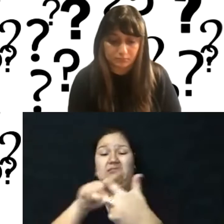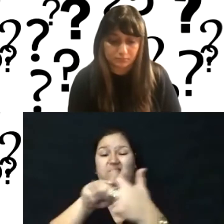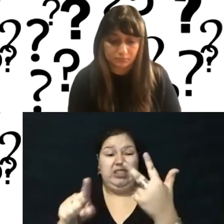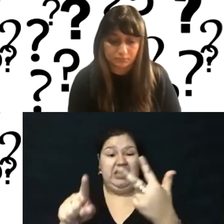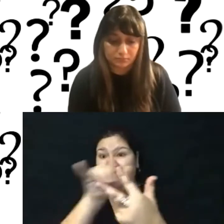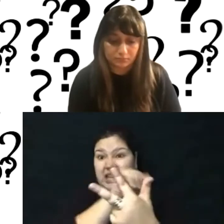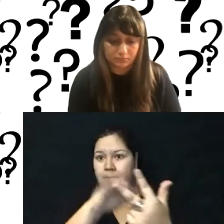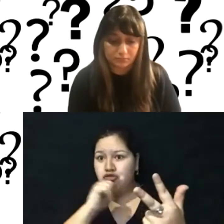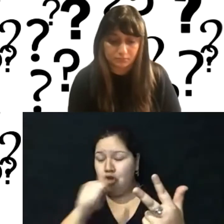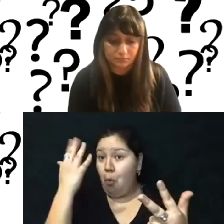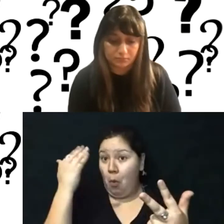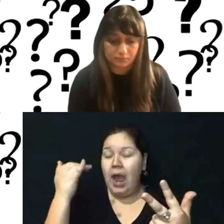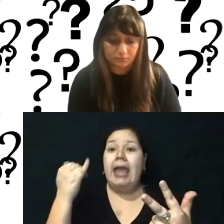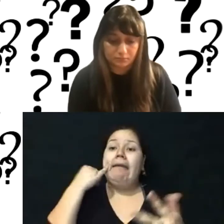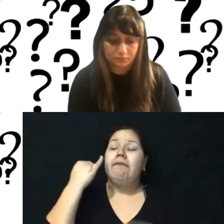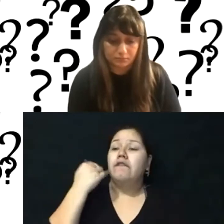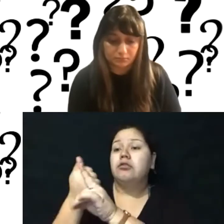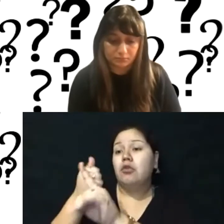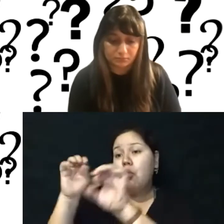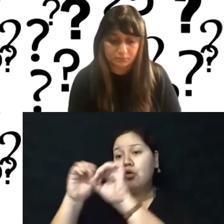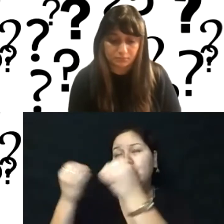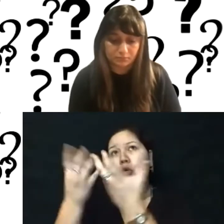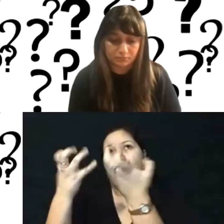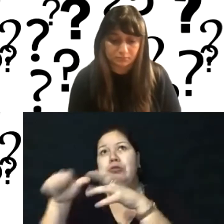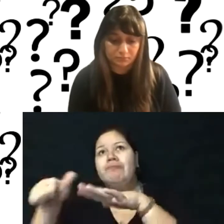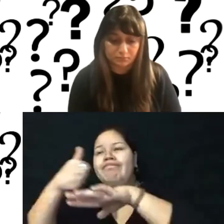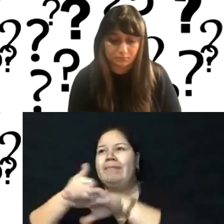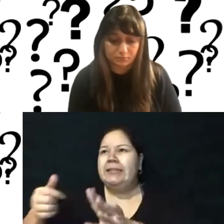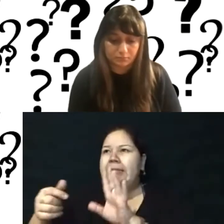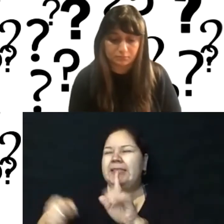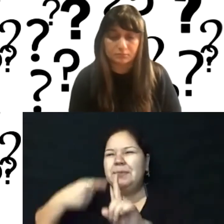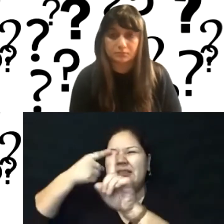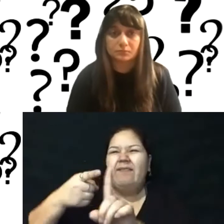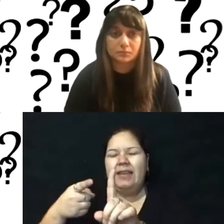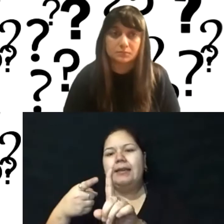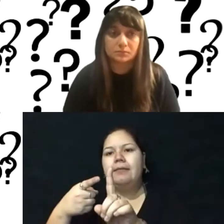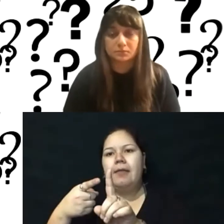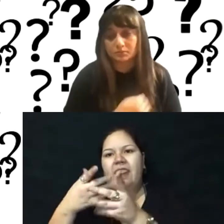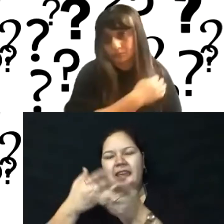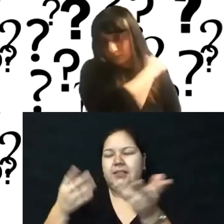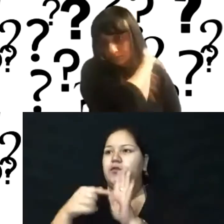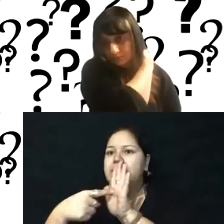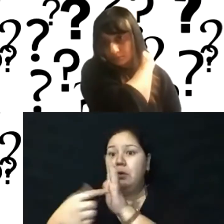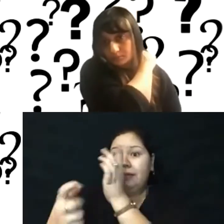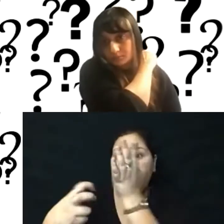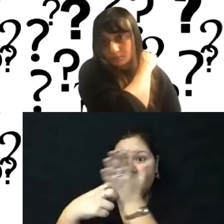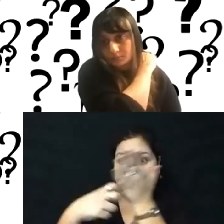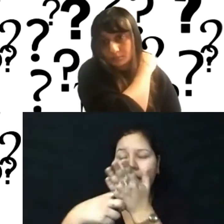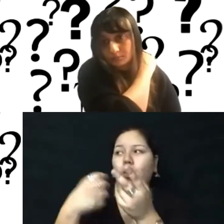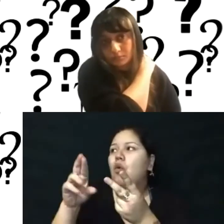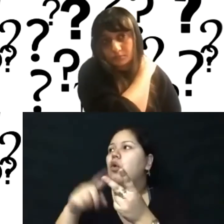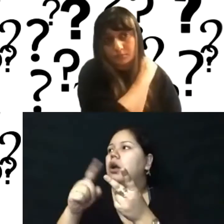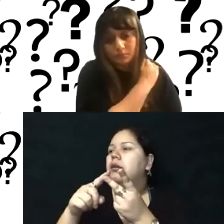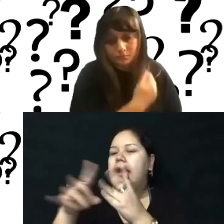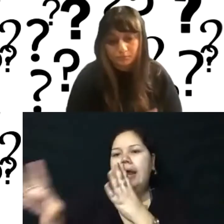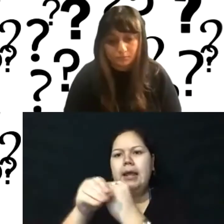has certain things that you want to do feature wise, like for example, you want to do ticketing or you have programs that you want to, um, you